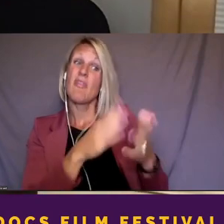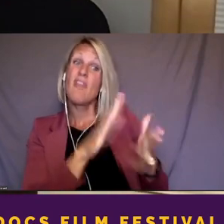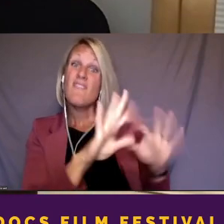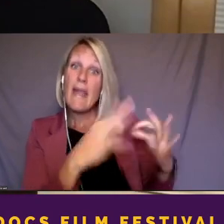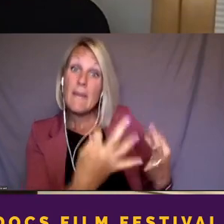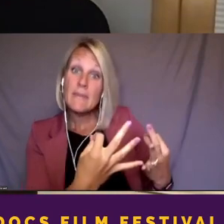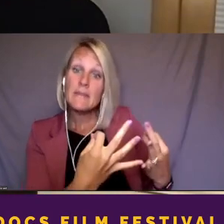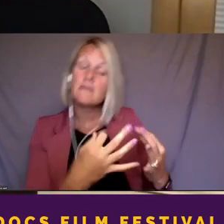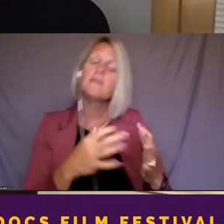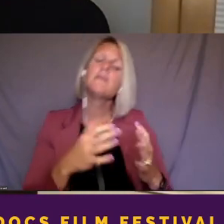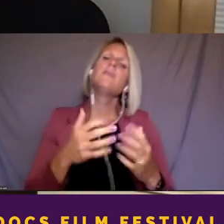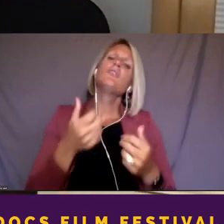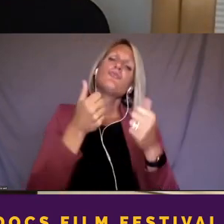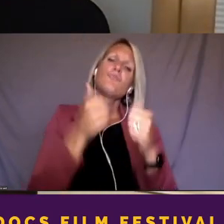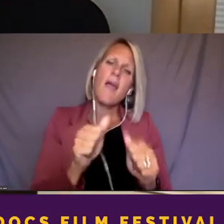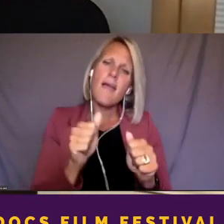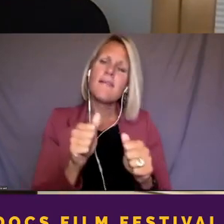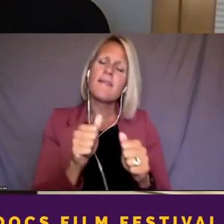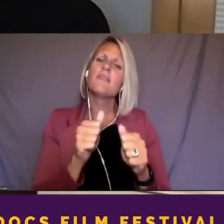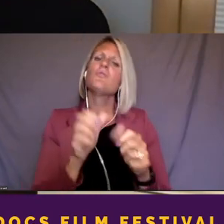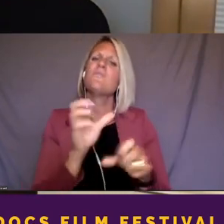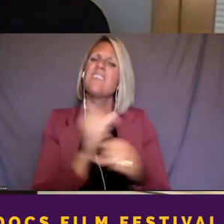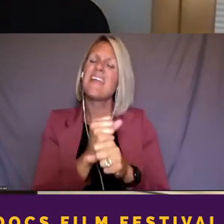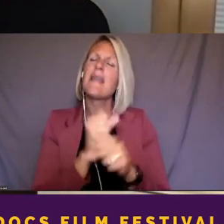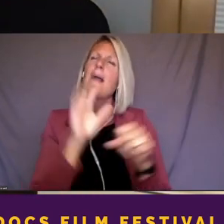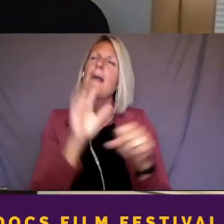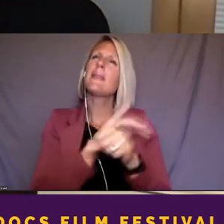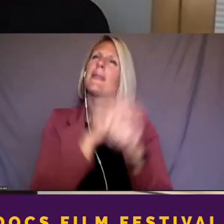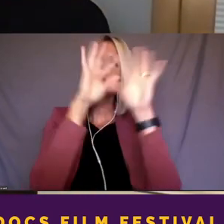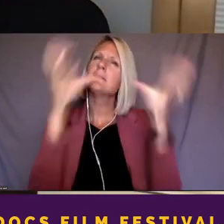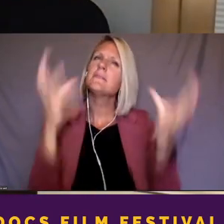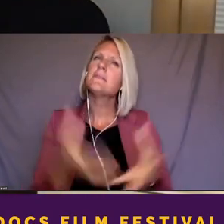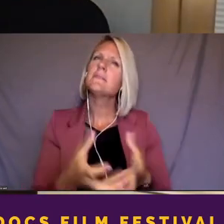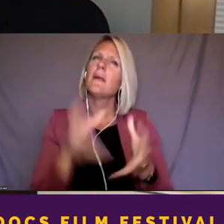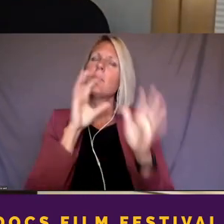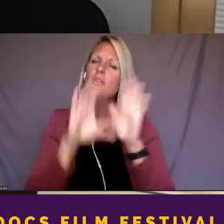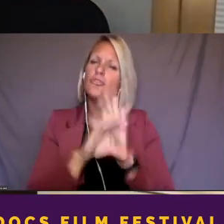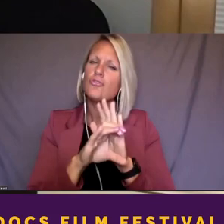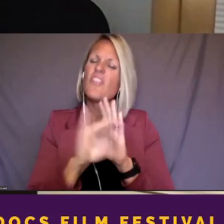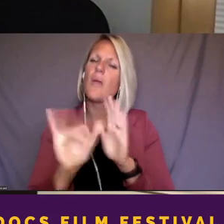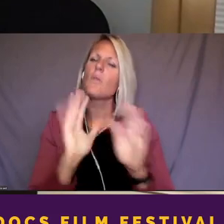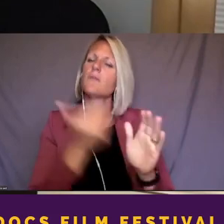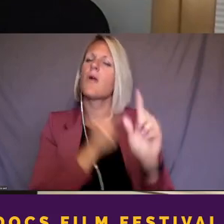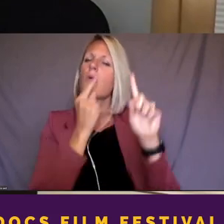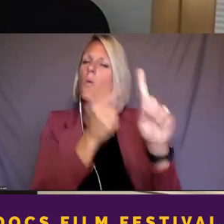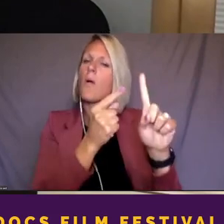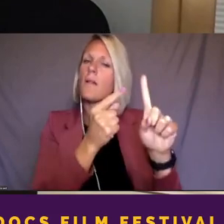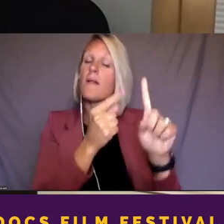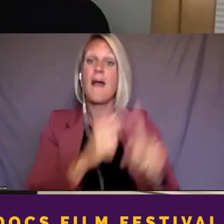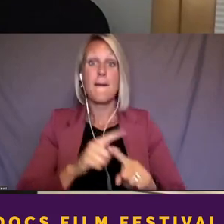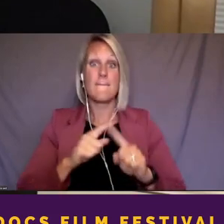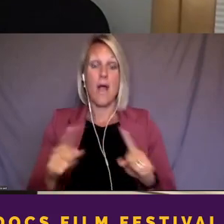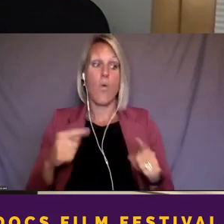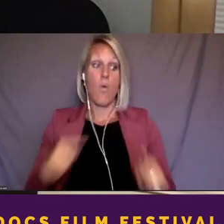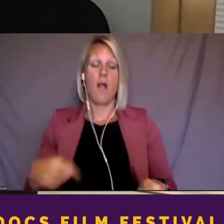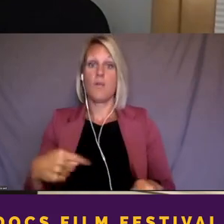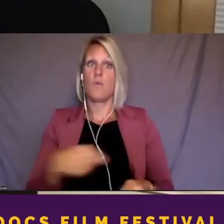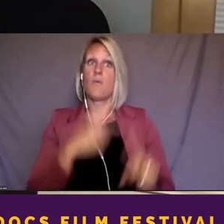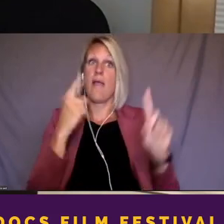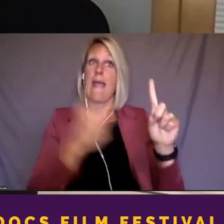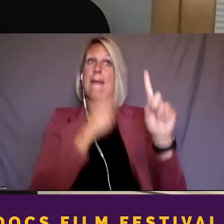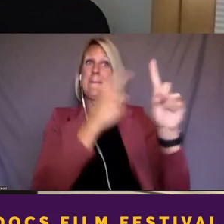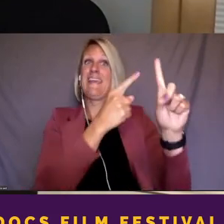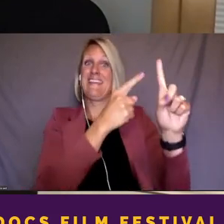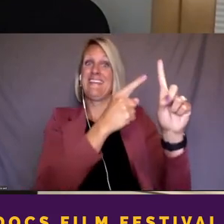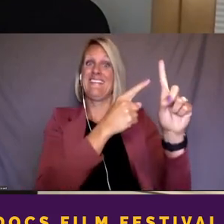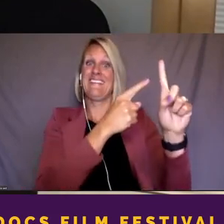trying to get a complete picture. That's where we started, where, where we aimed. Um, but as we were aiming in that direction, it